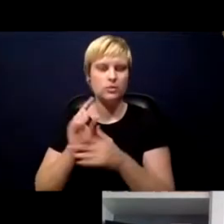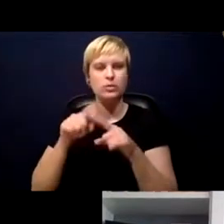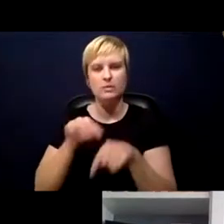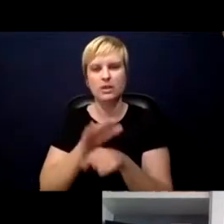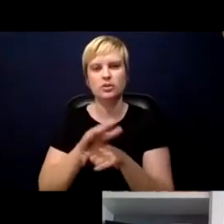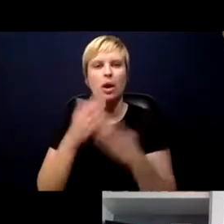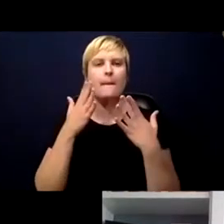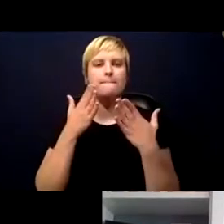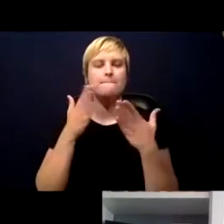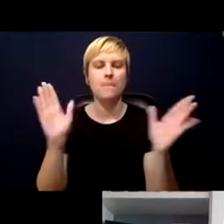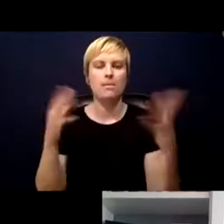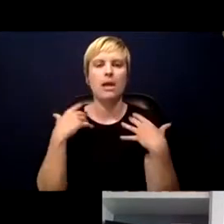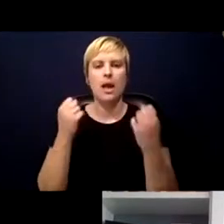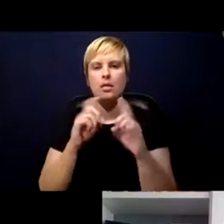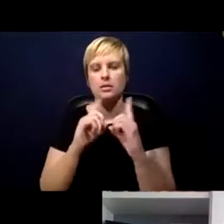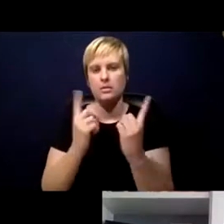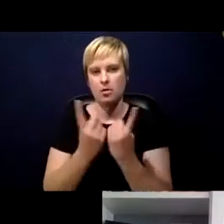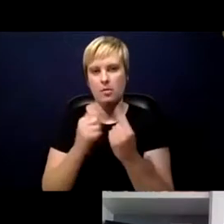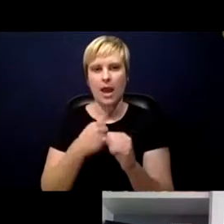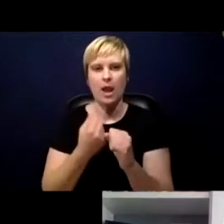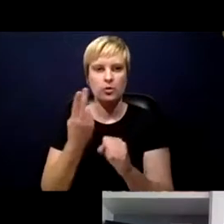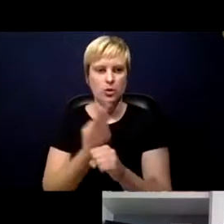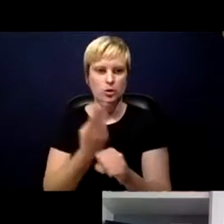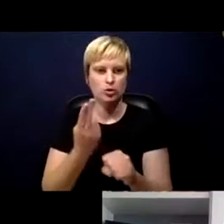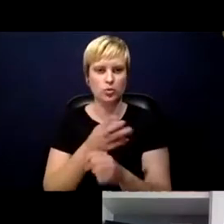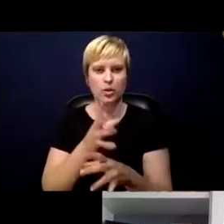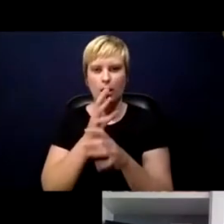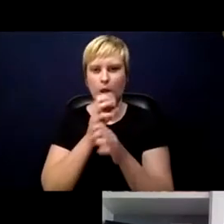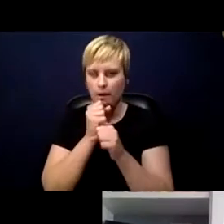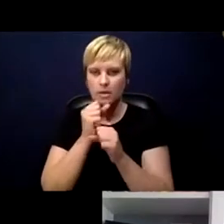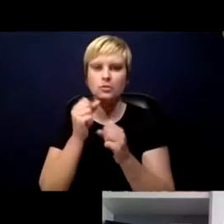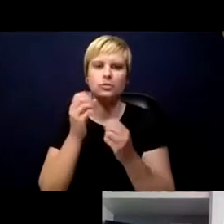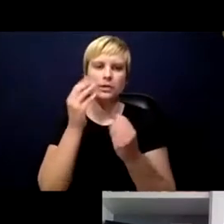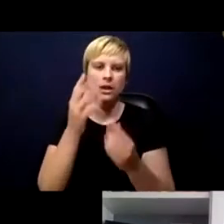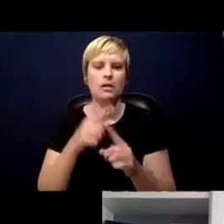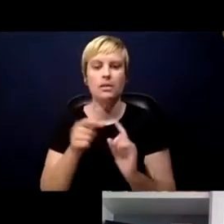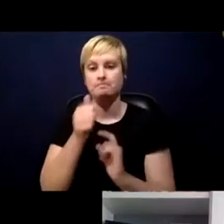on how you want to utilize the data, but confidentiality is critical.